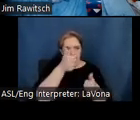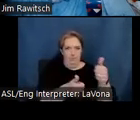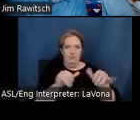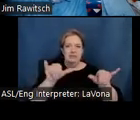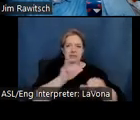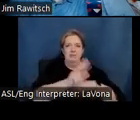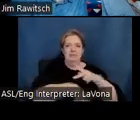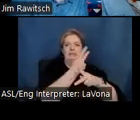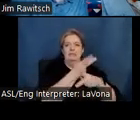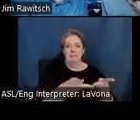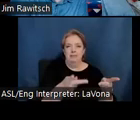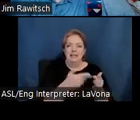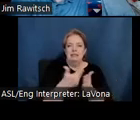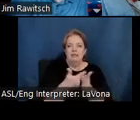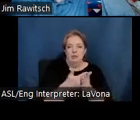site nearby.